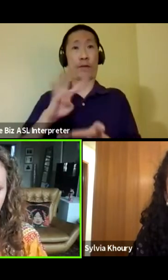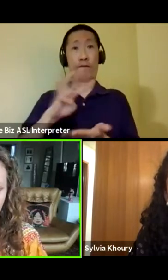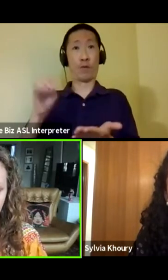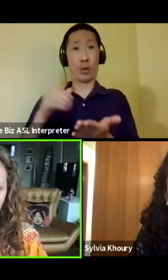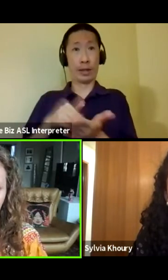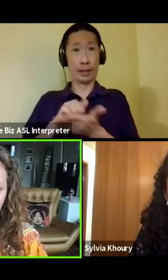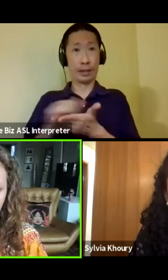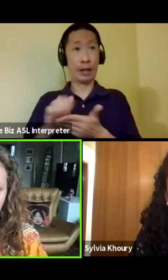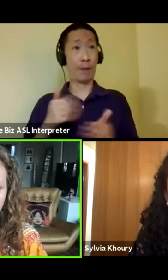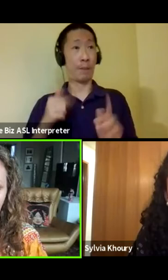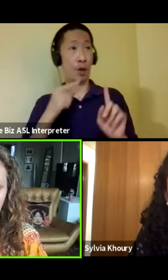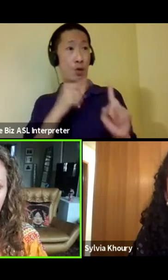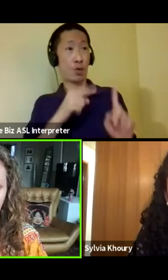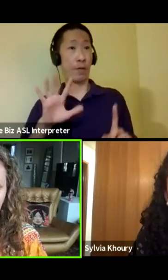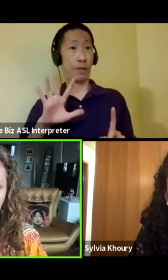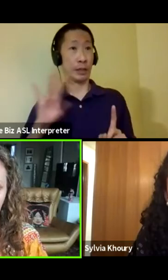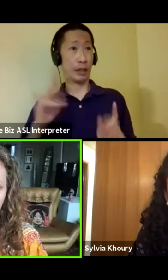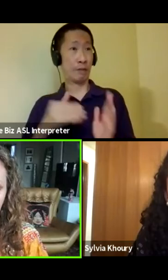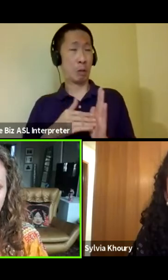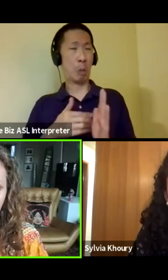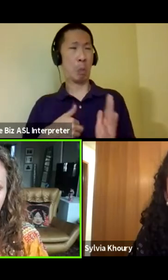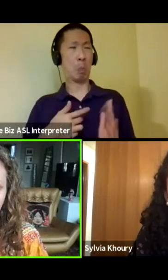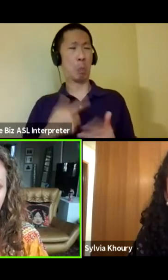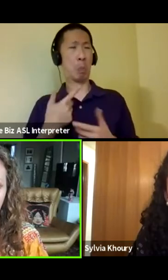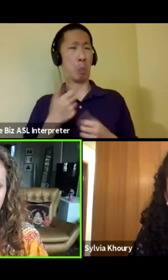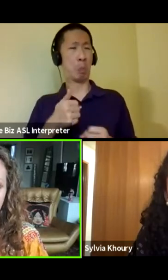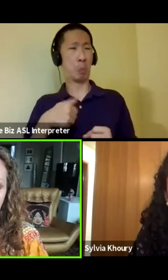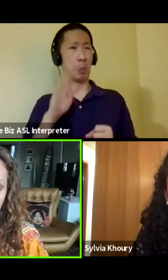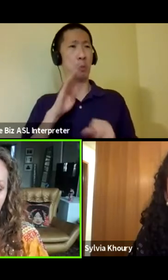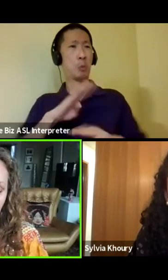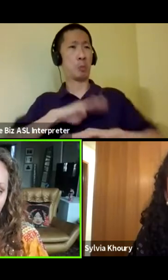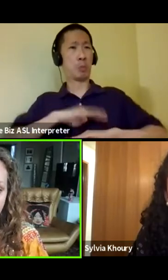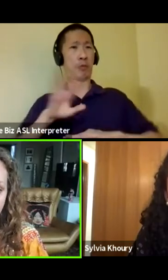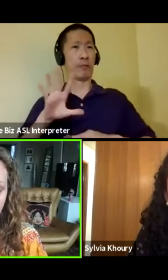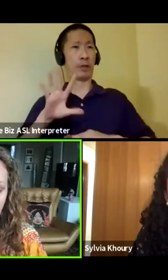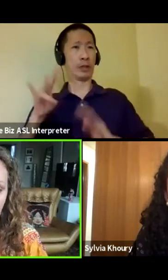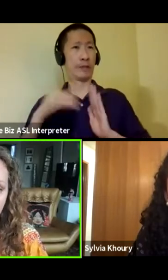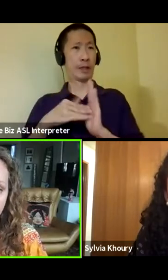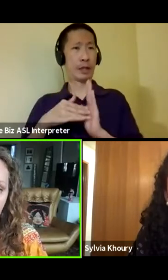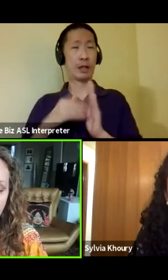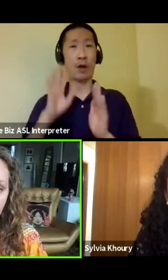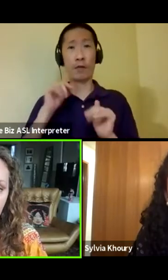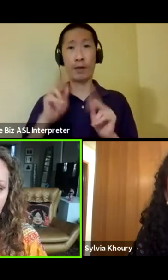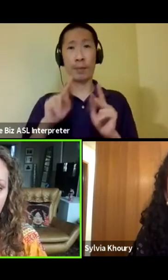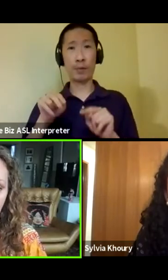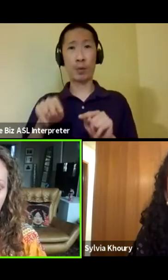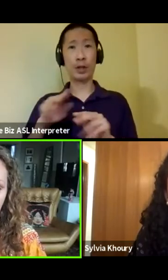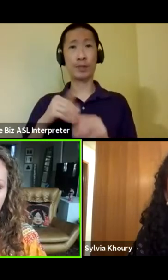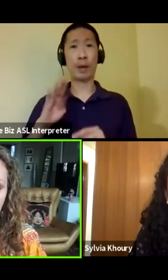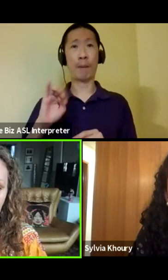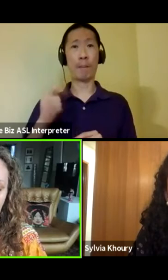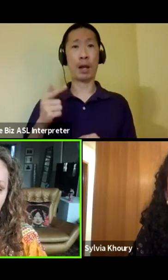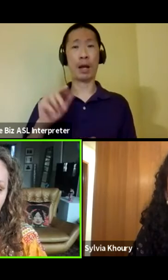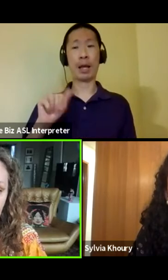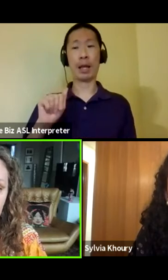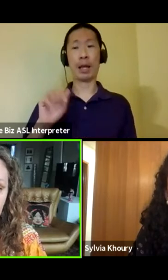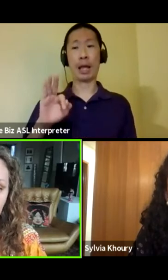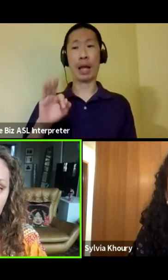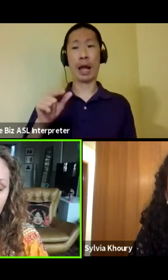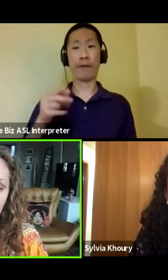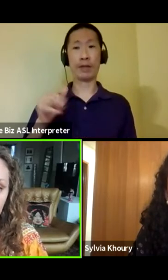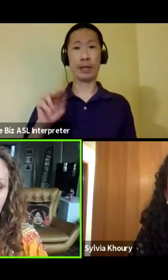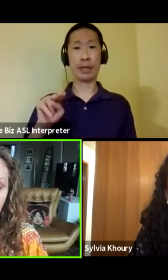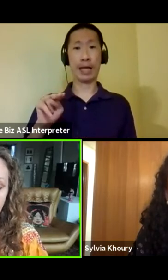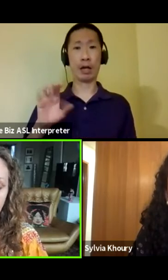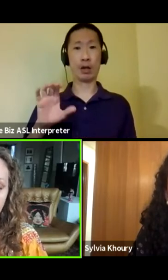57. I'm very comfortable we will reach it. Hopefully people will go on my blog, Afghan Culture Unveiled, and read